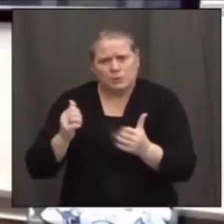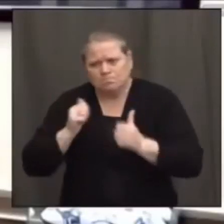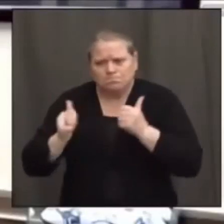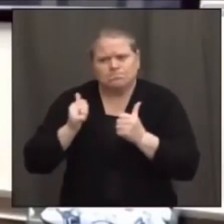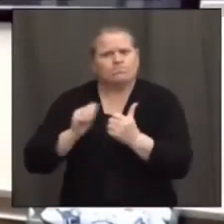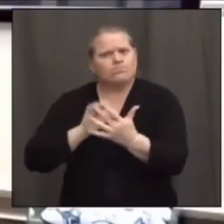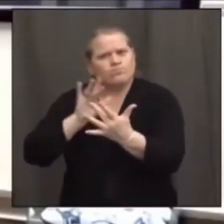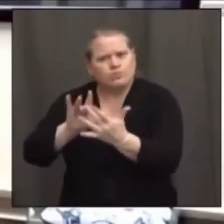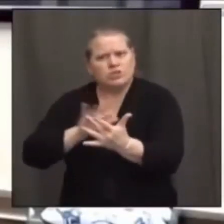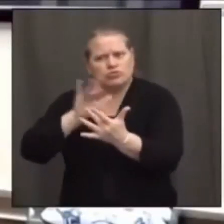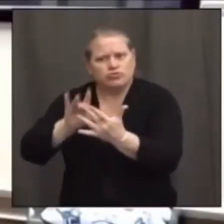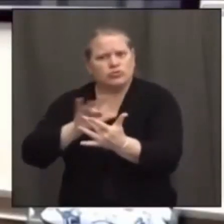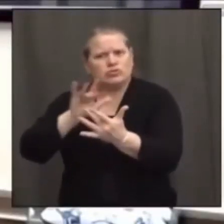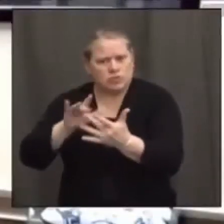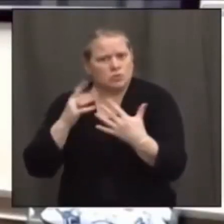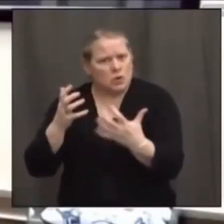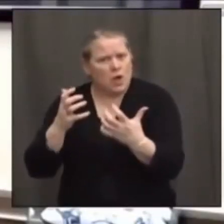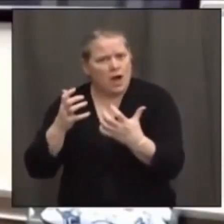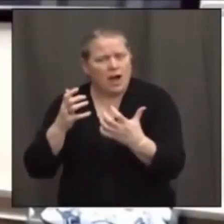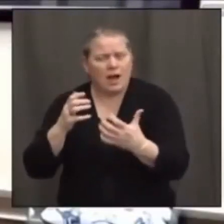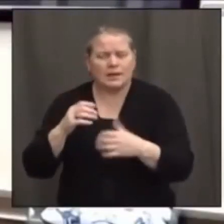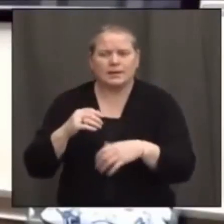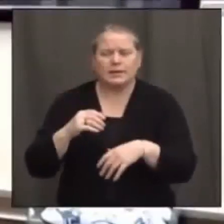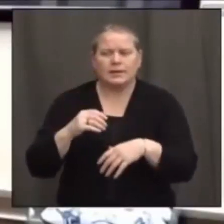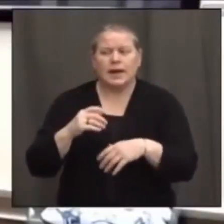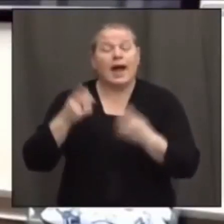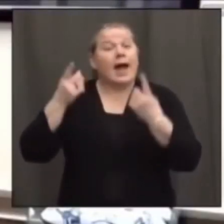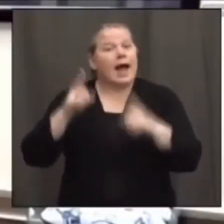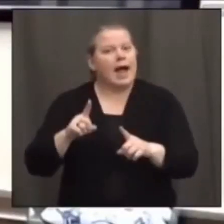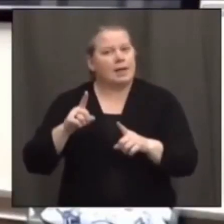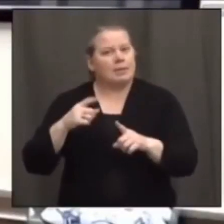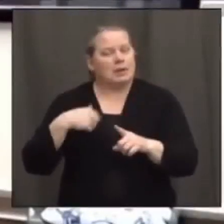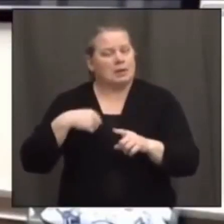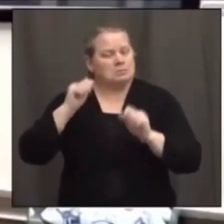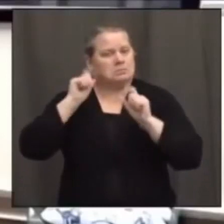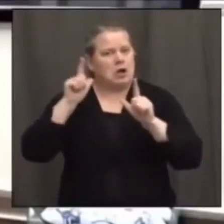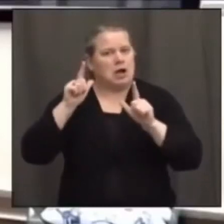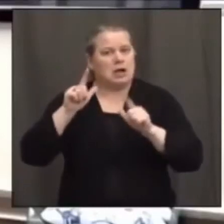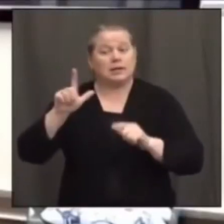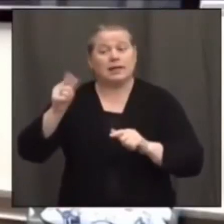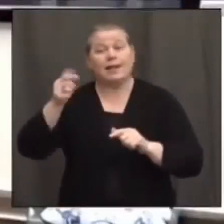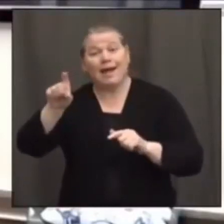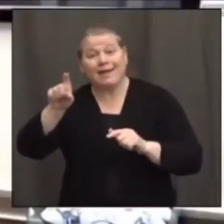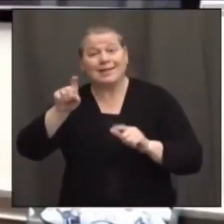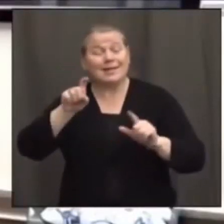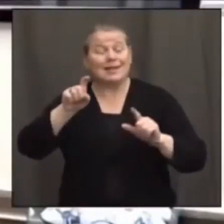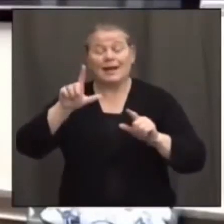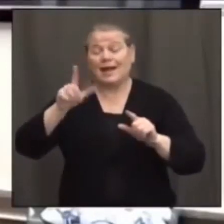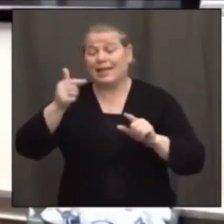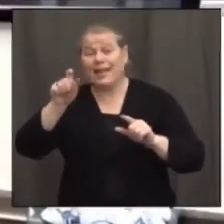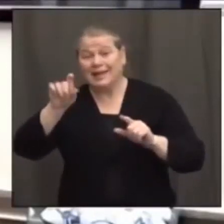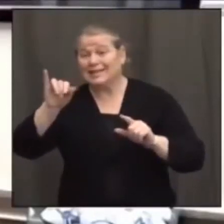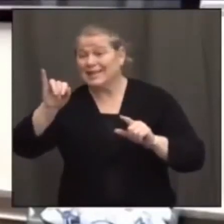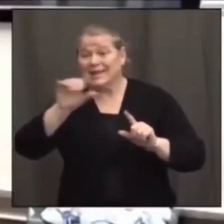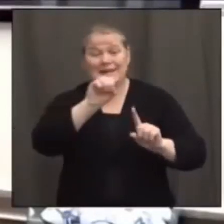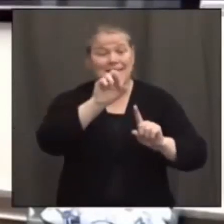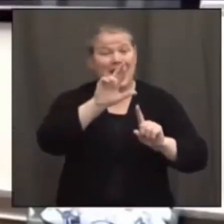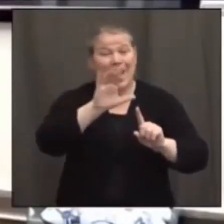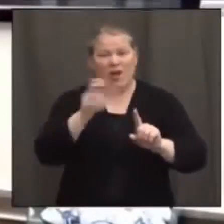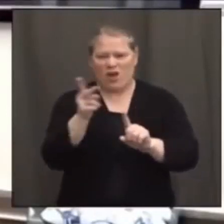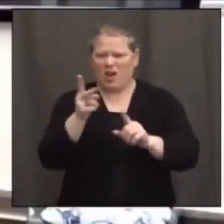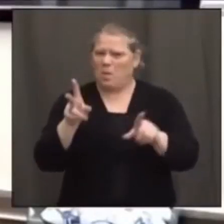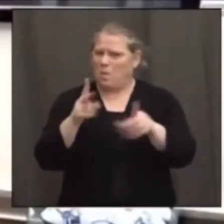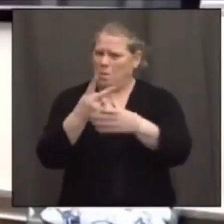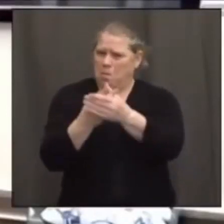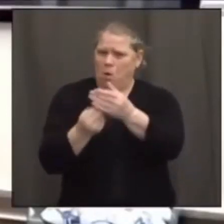both Lexi almost exactly at the same time as Eric said, there's just so much fear. There's just so much concern about is it safe?